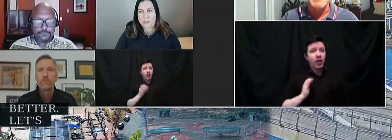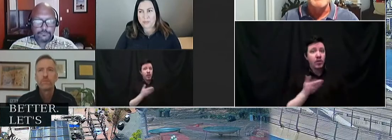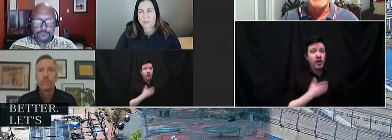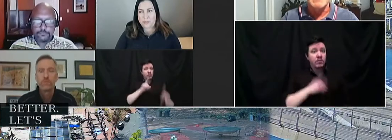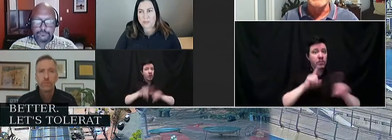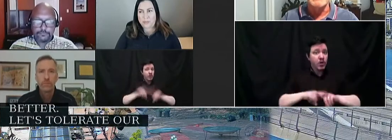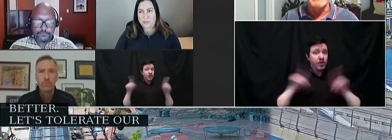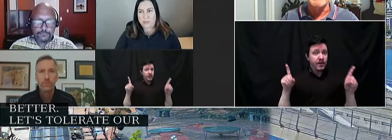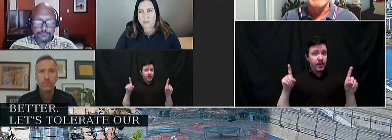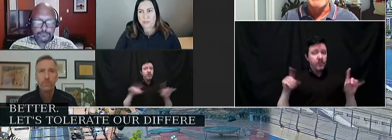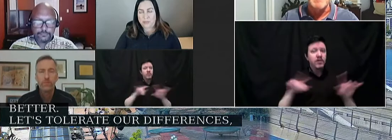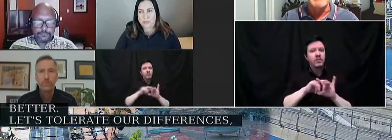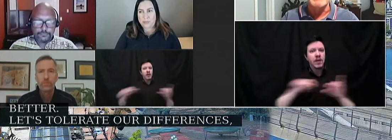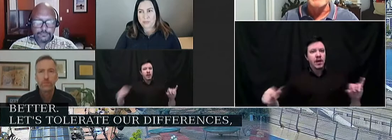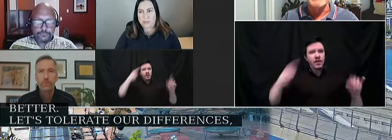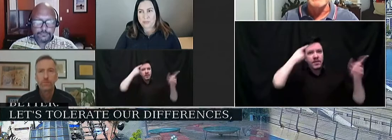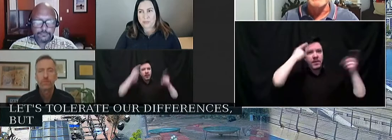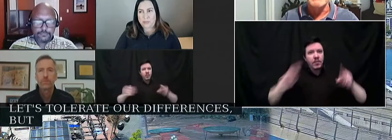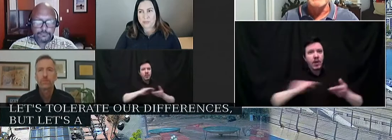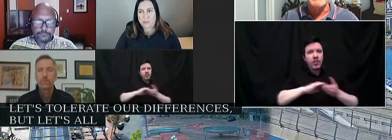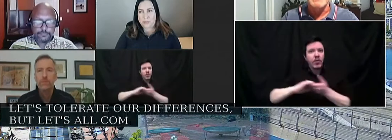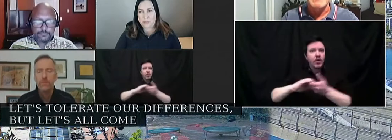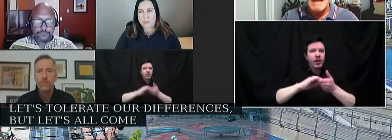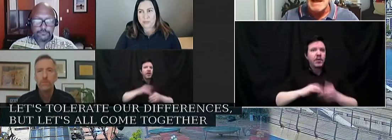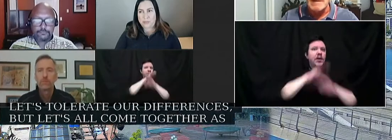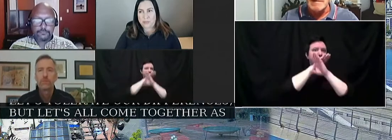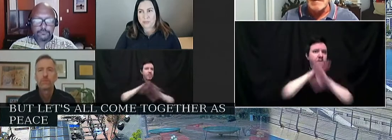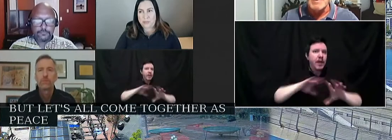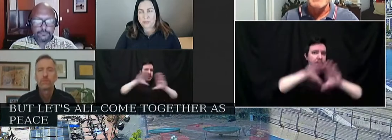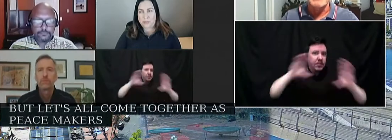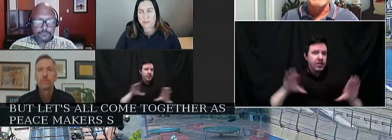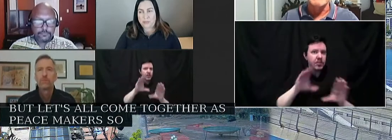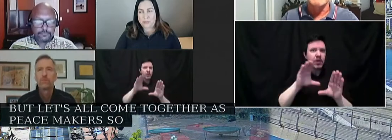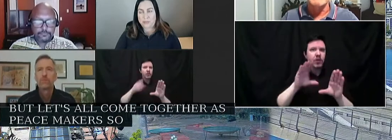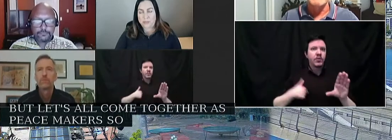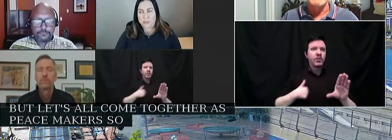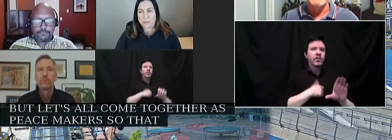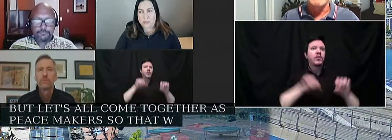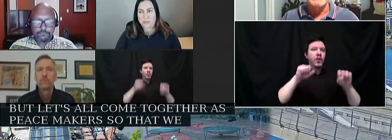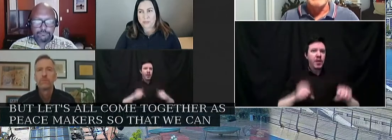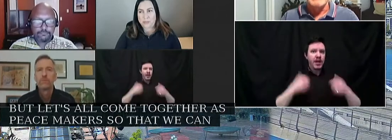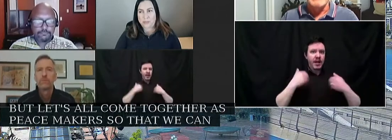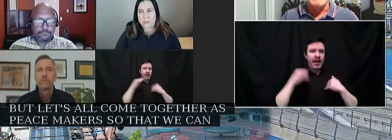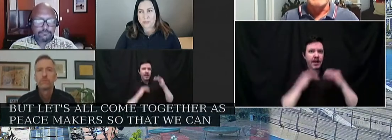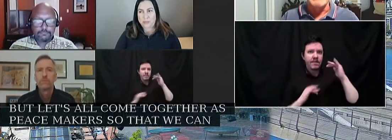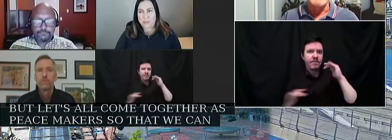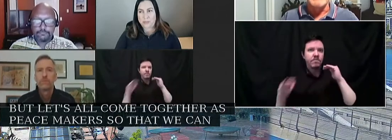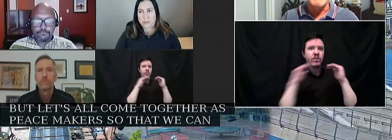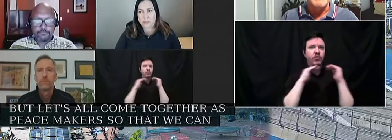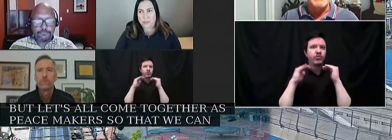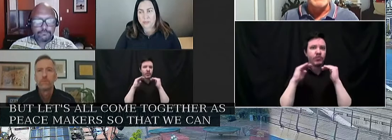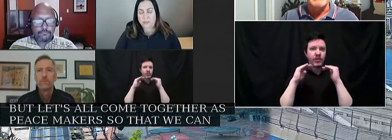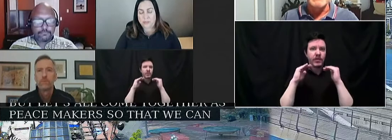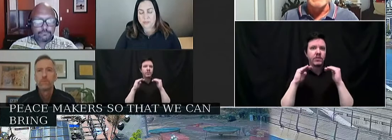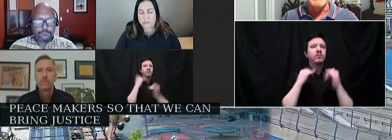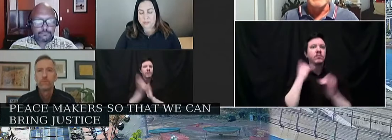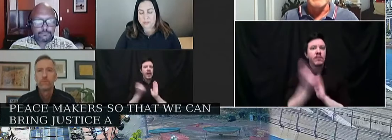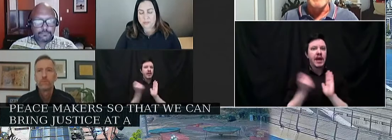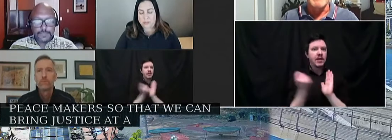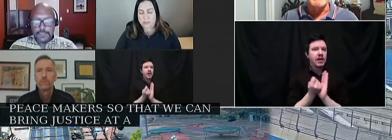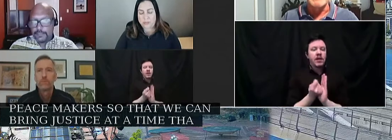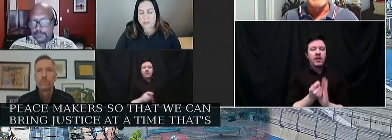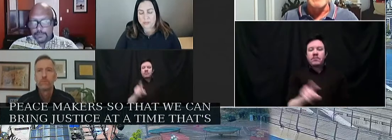but let's all come together as peacemakers so that we can bring justice at a time that's so needed